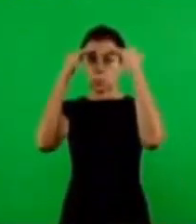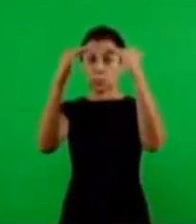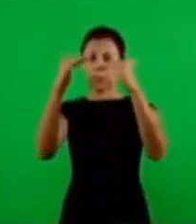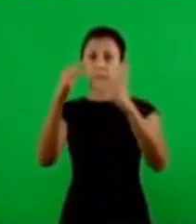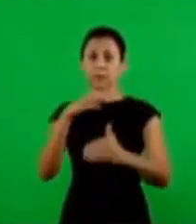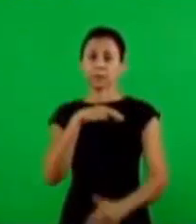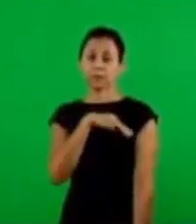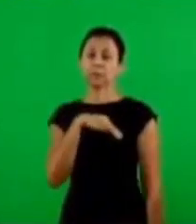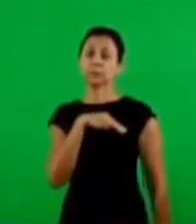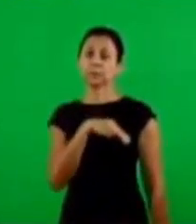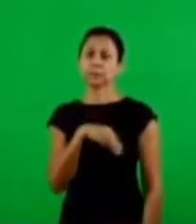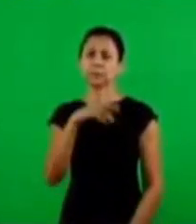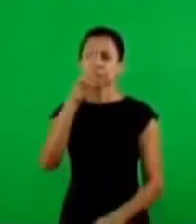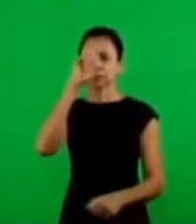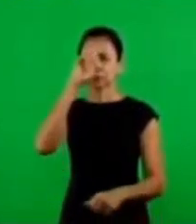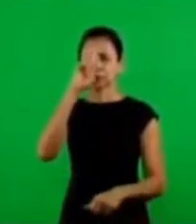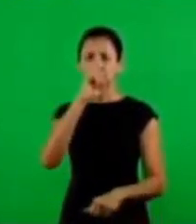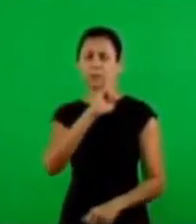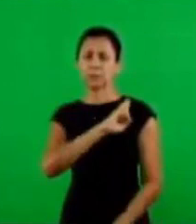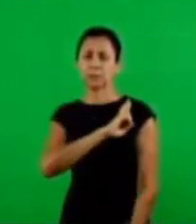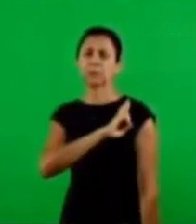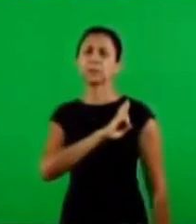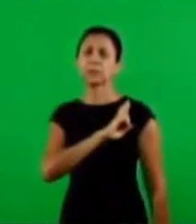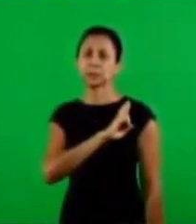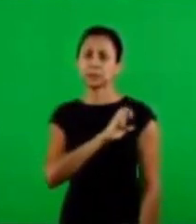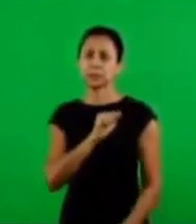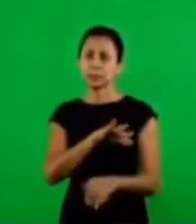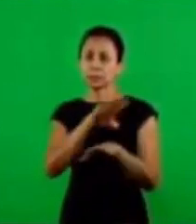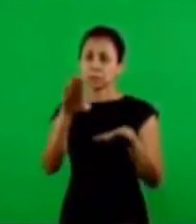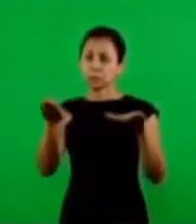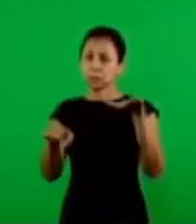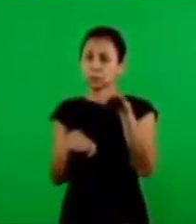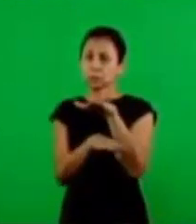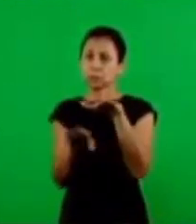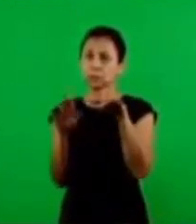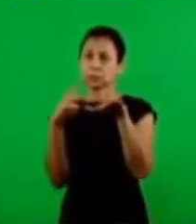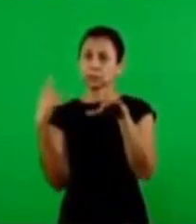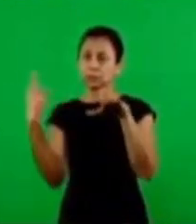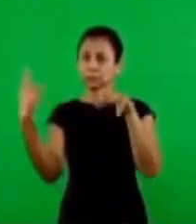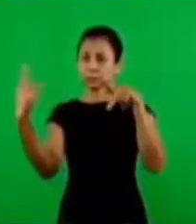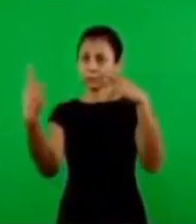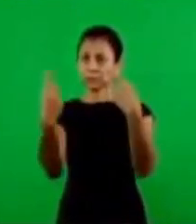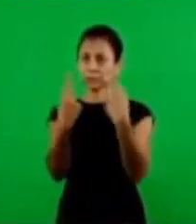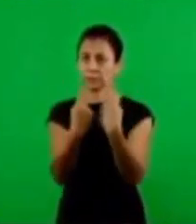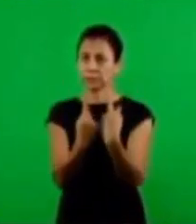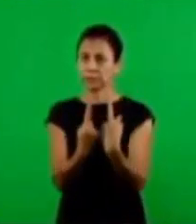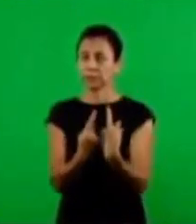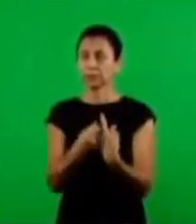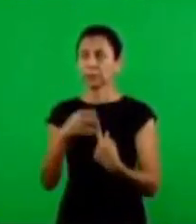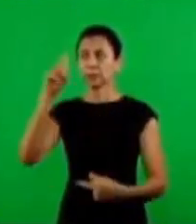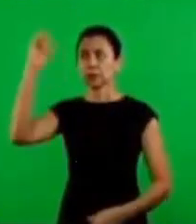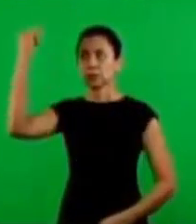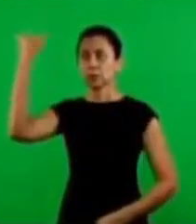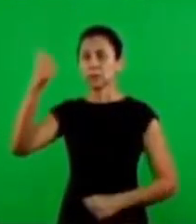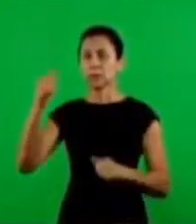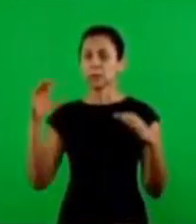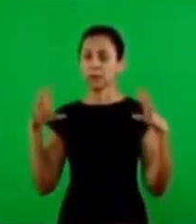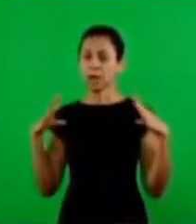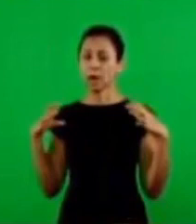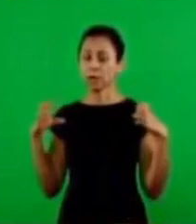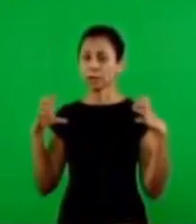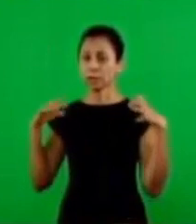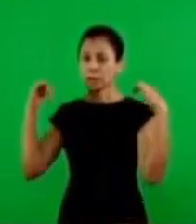does not fulfill his ordination he is under subordination for ordination